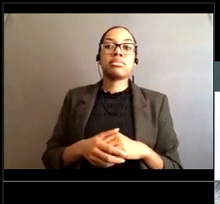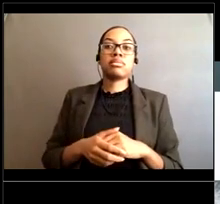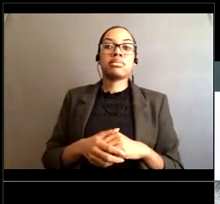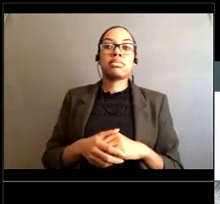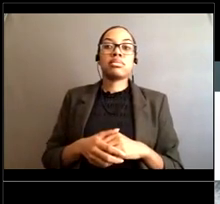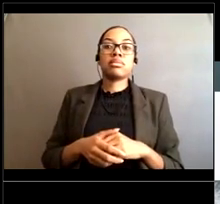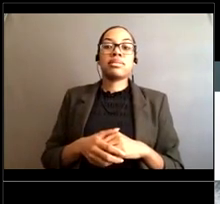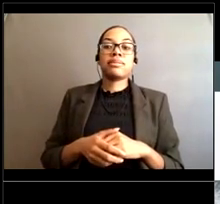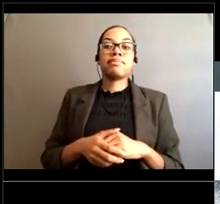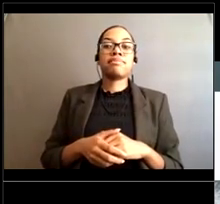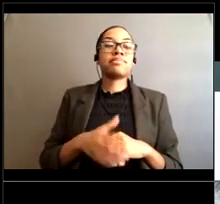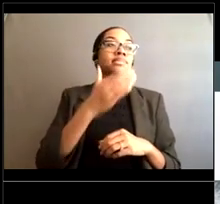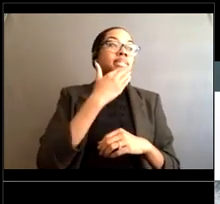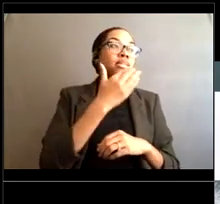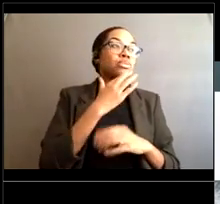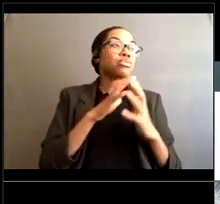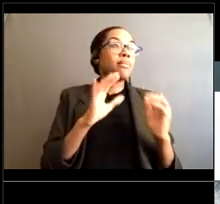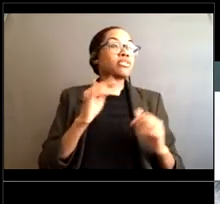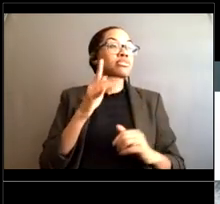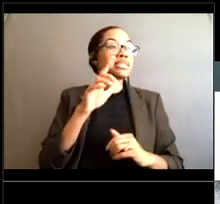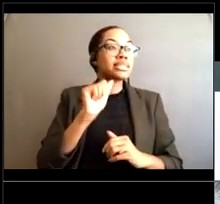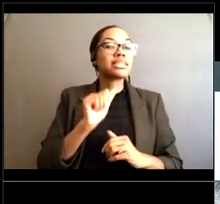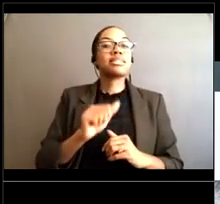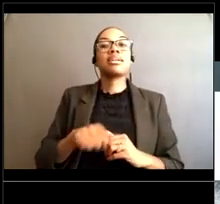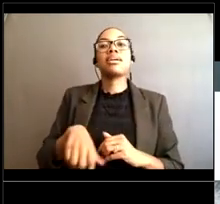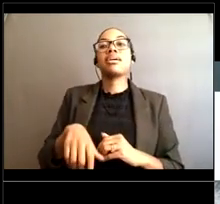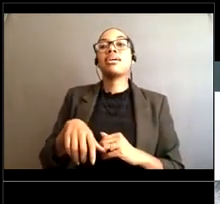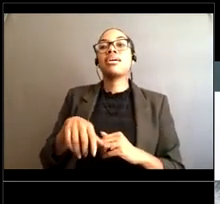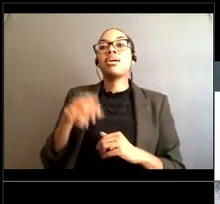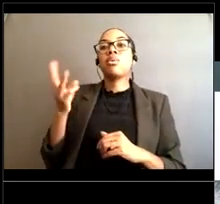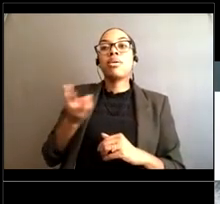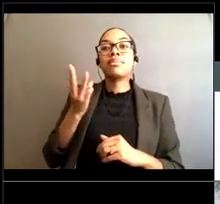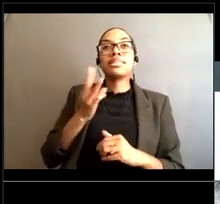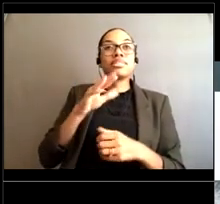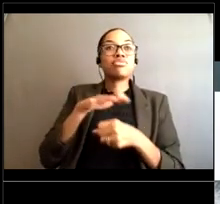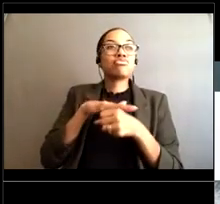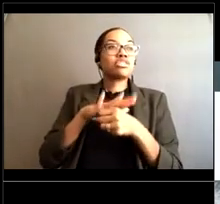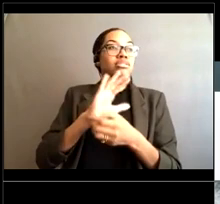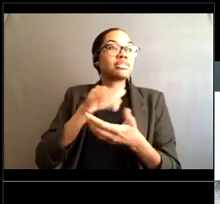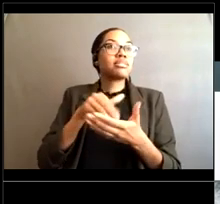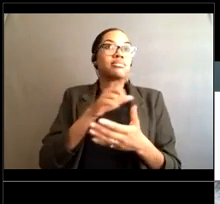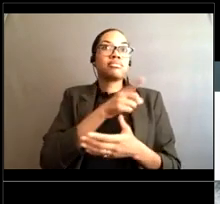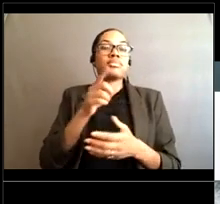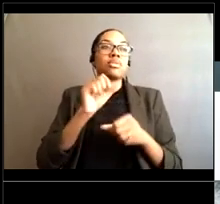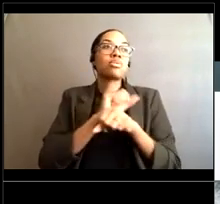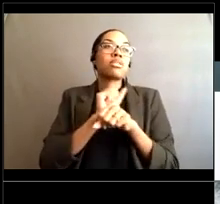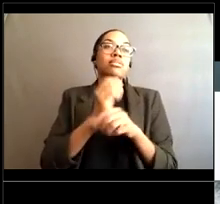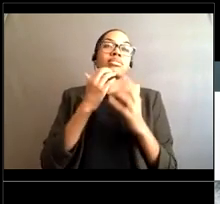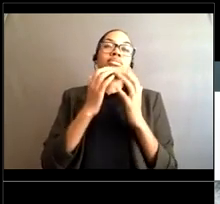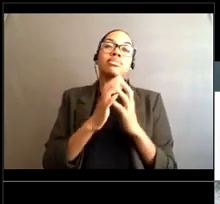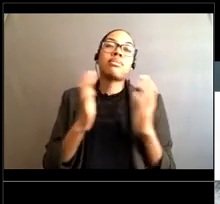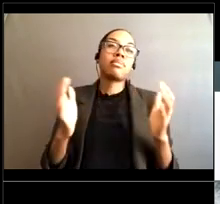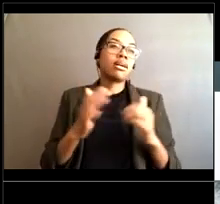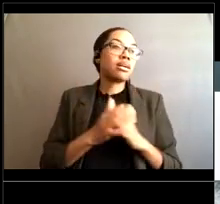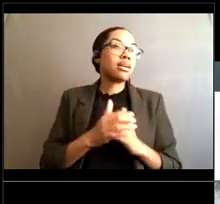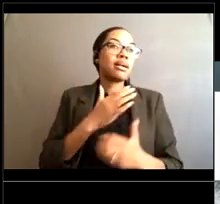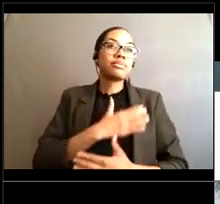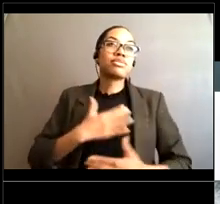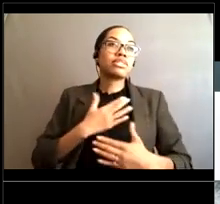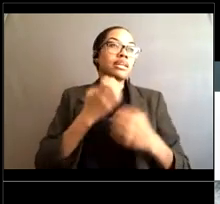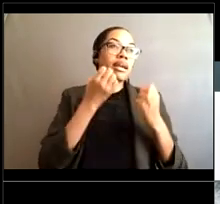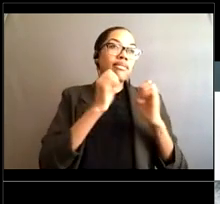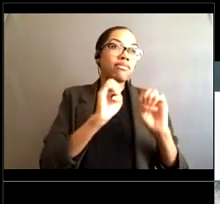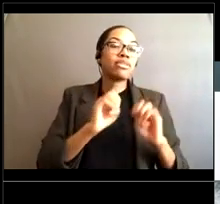christina and the wilmington regional center for all of the work That you have done. I greatly appreciate the efforts of crystal